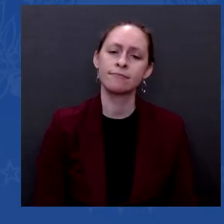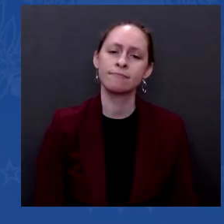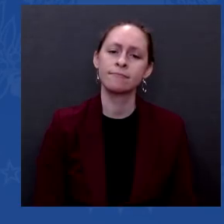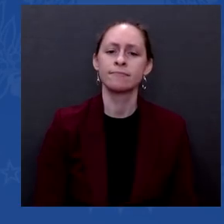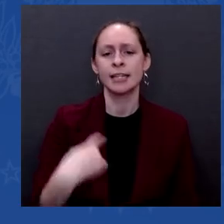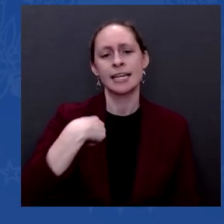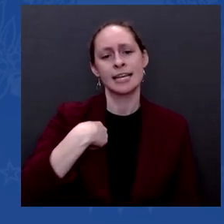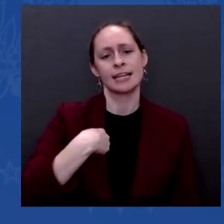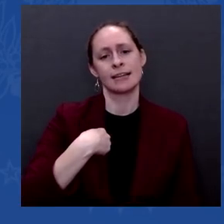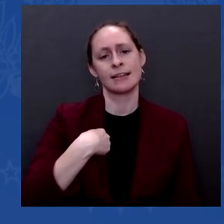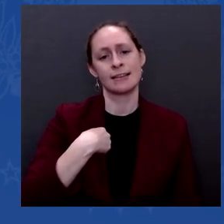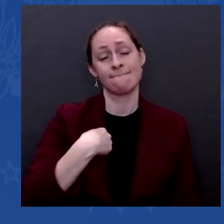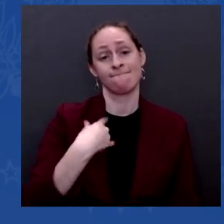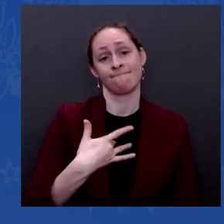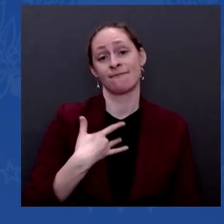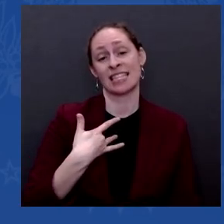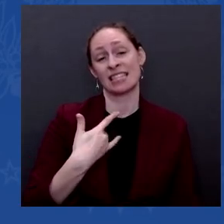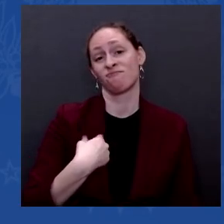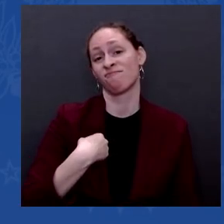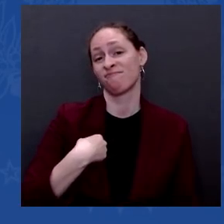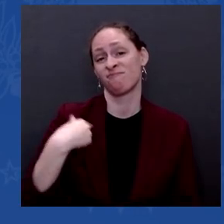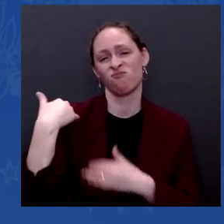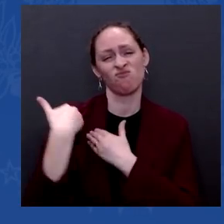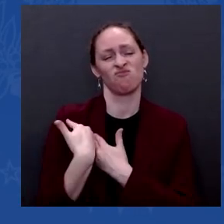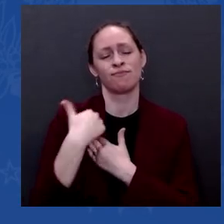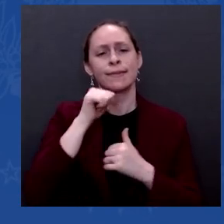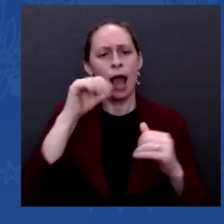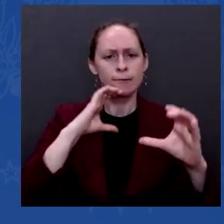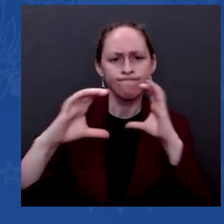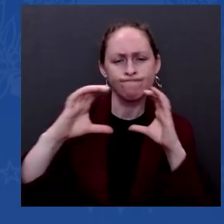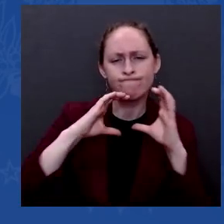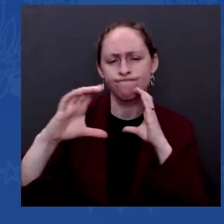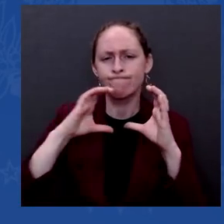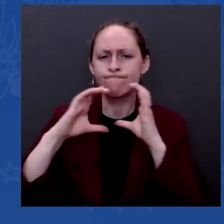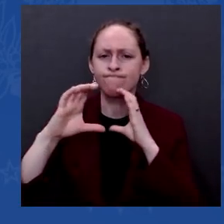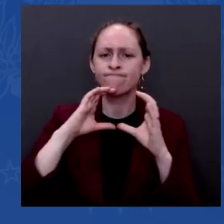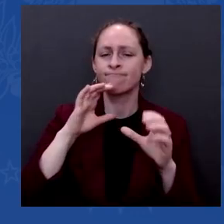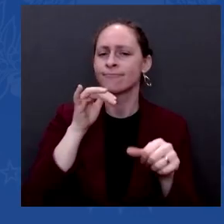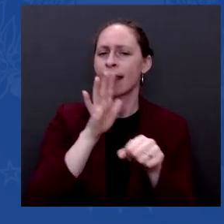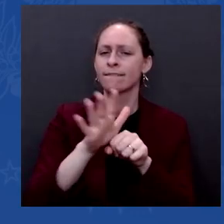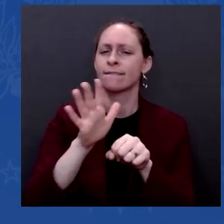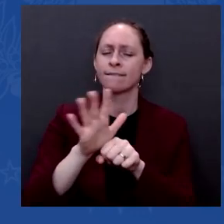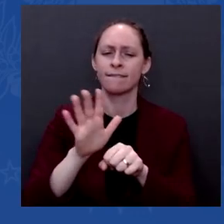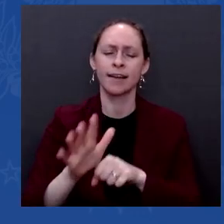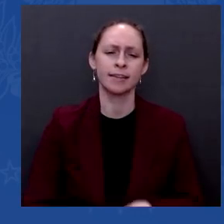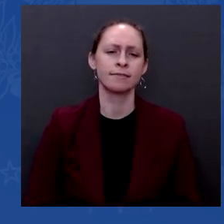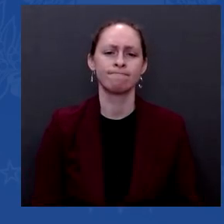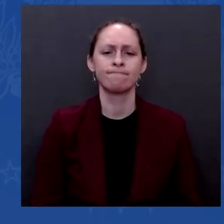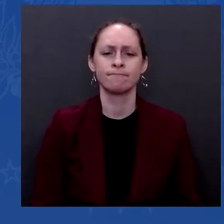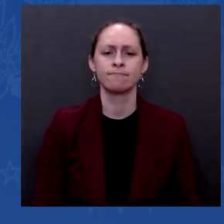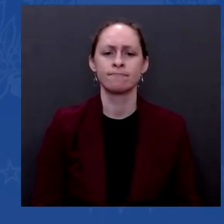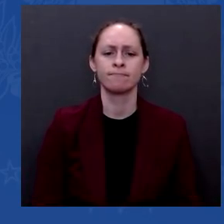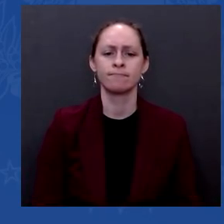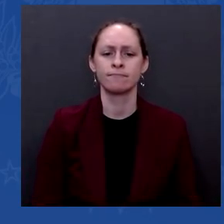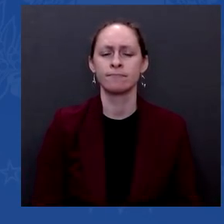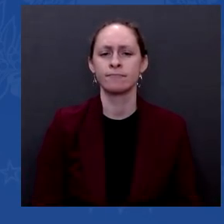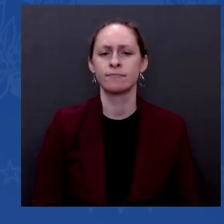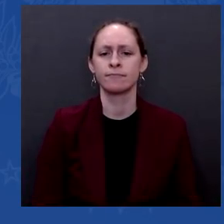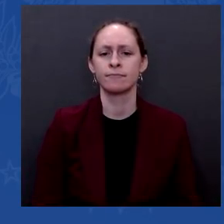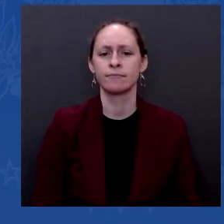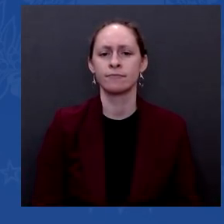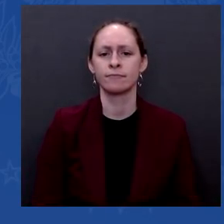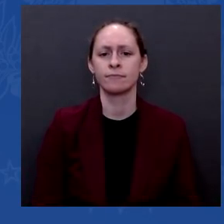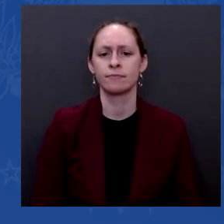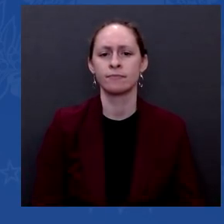as I should have. Yet, you find that when you deal with members of the Black Caucus and others in the United States